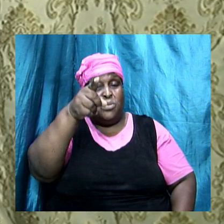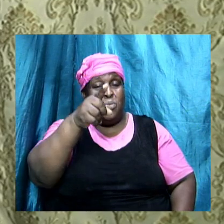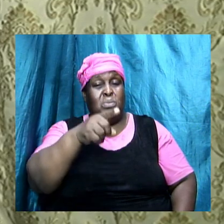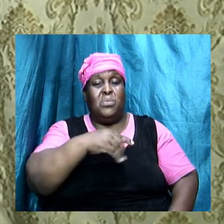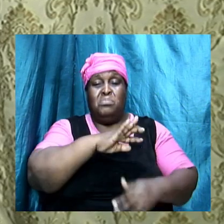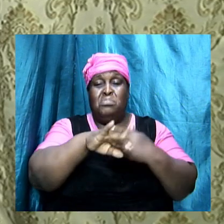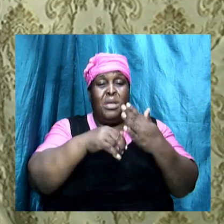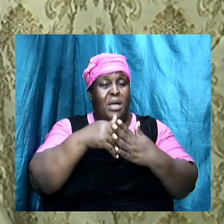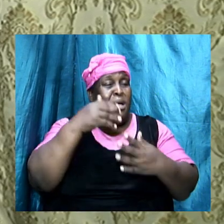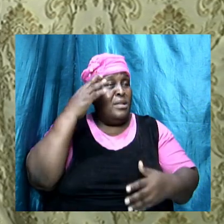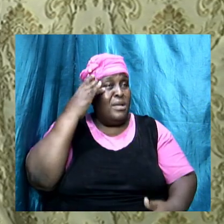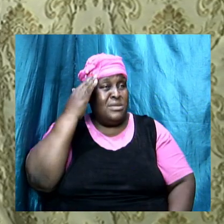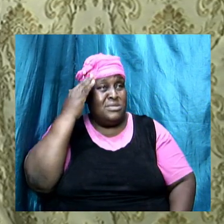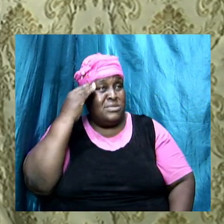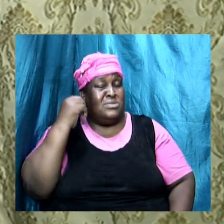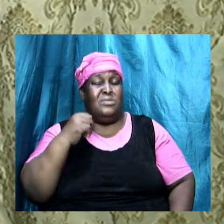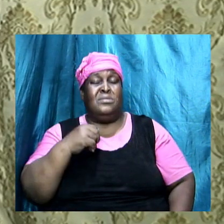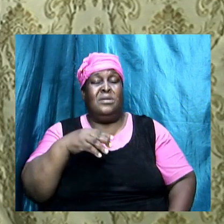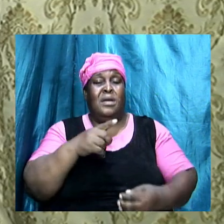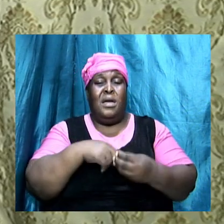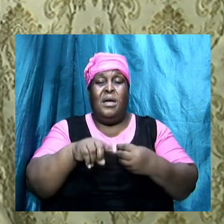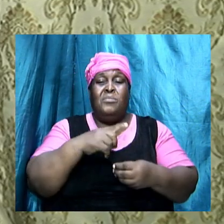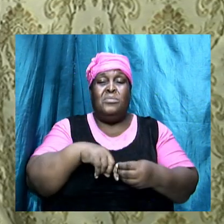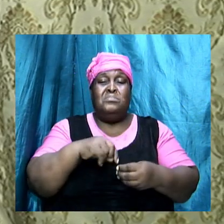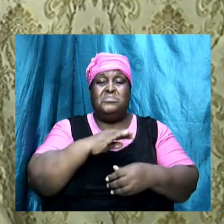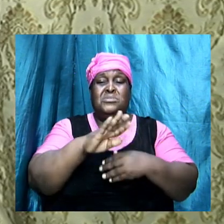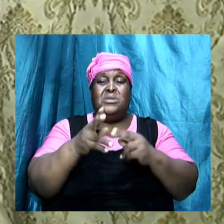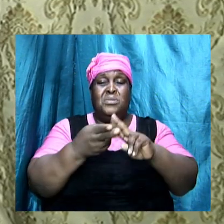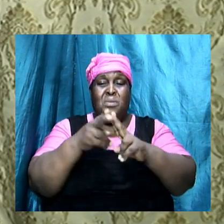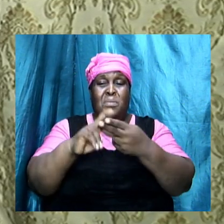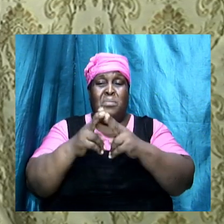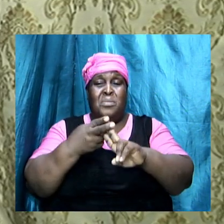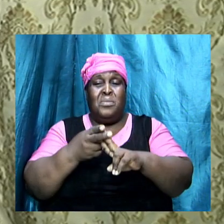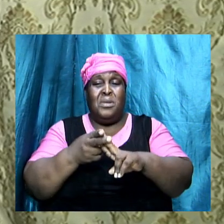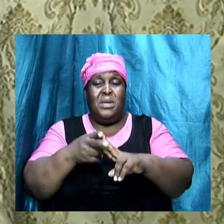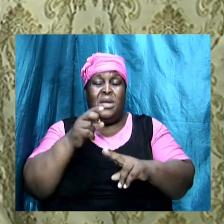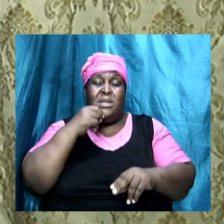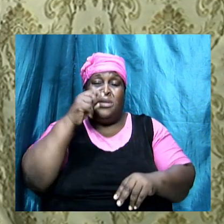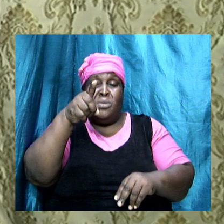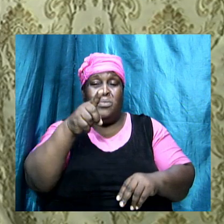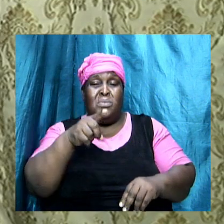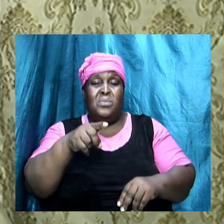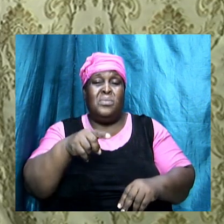they are concerned about is their numbers and they will tell you that it is okay